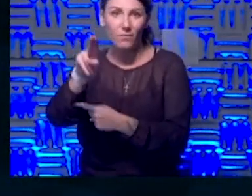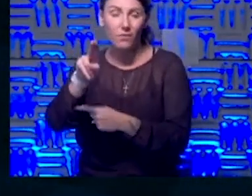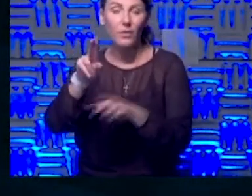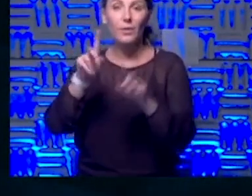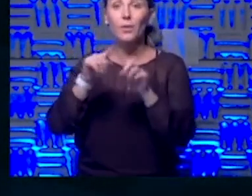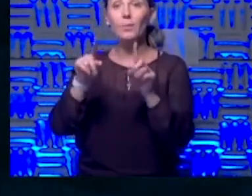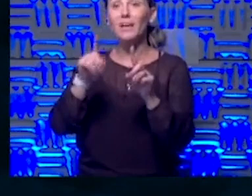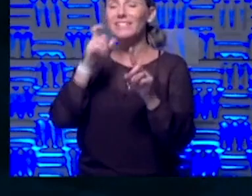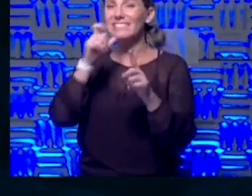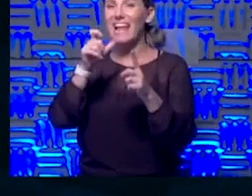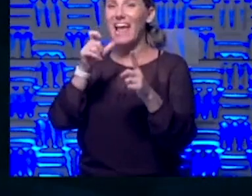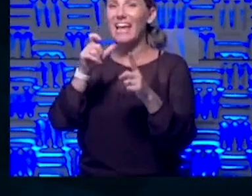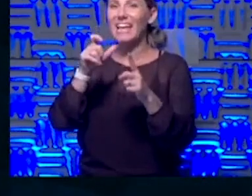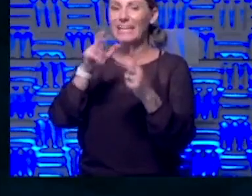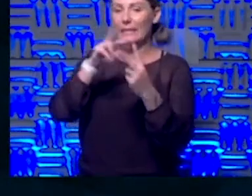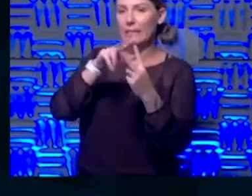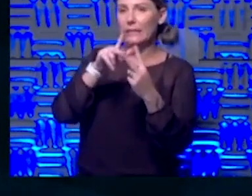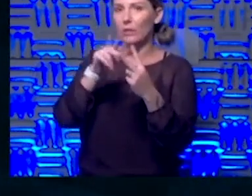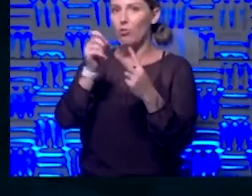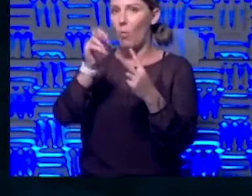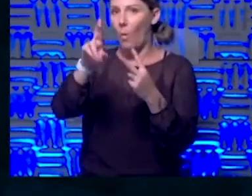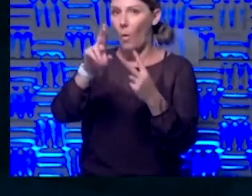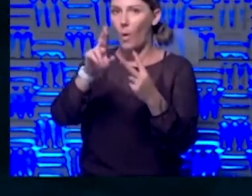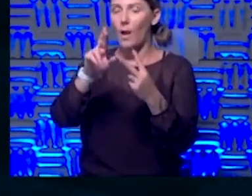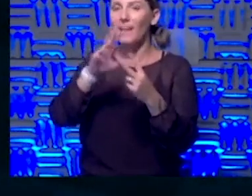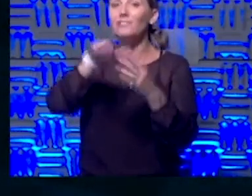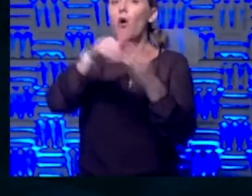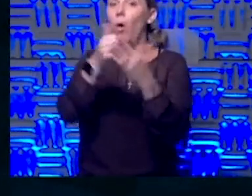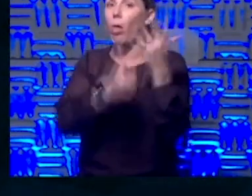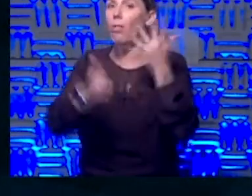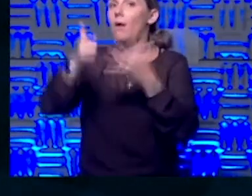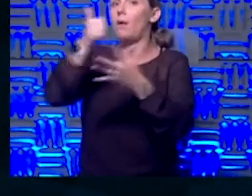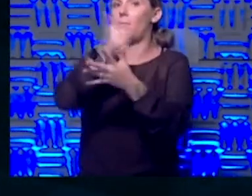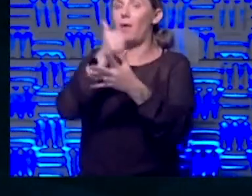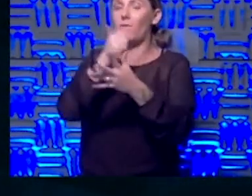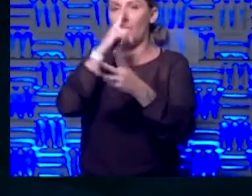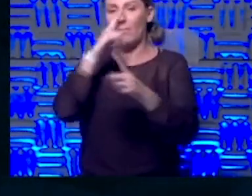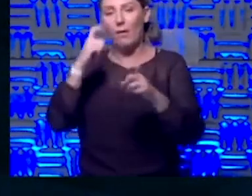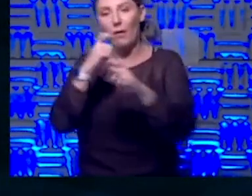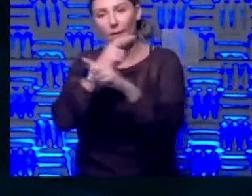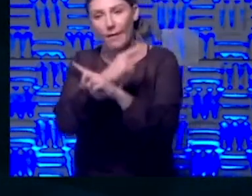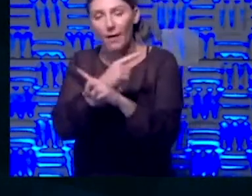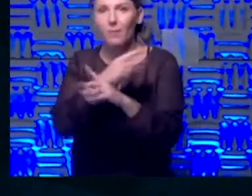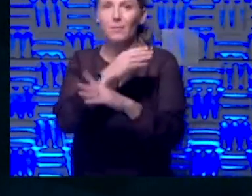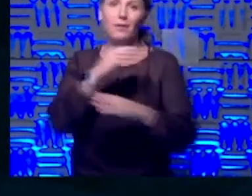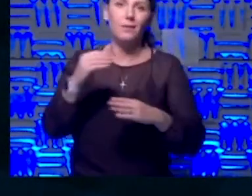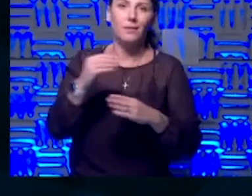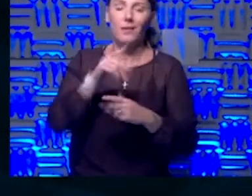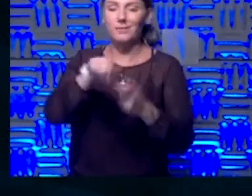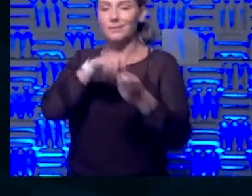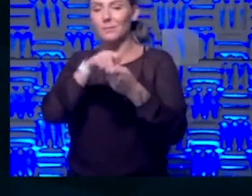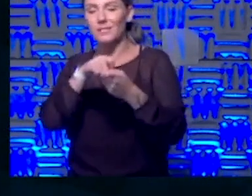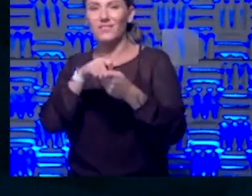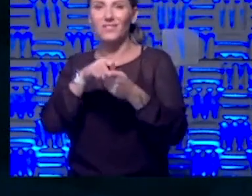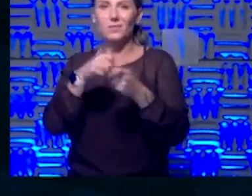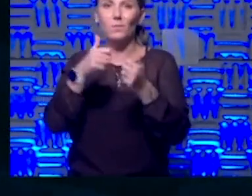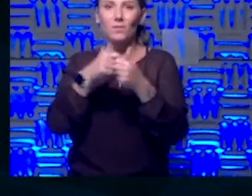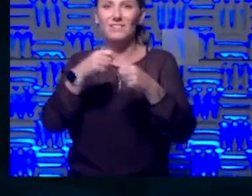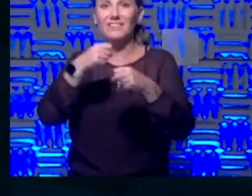not an either or, it's all of the above. And I know it gets complicated and only a data geek like me loves the statistics of it.